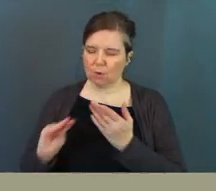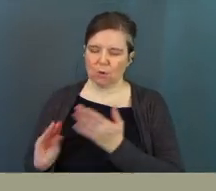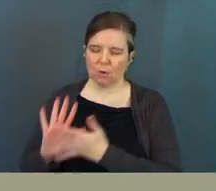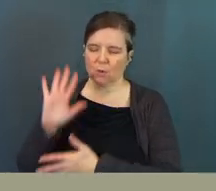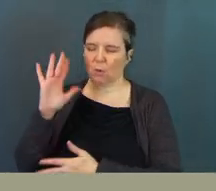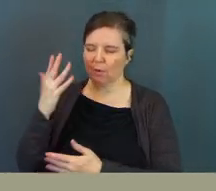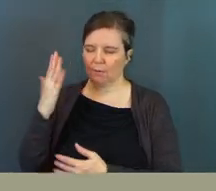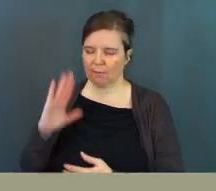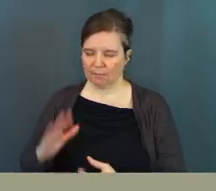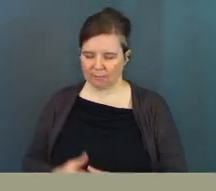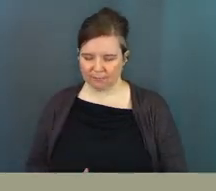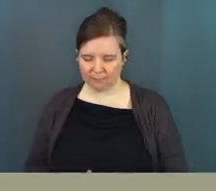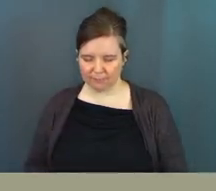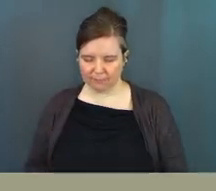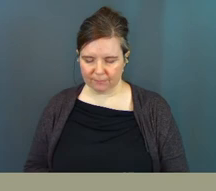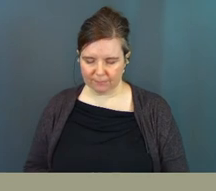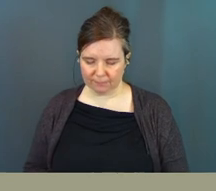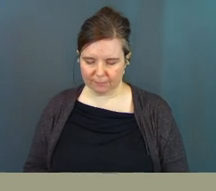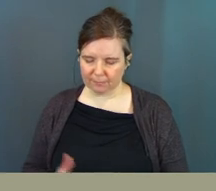glory, God.